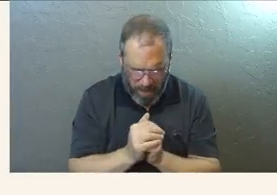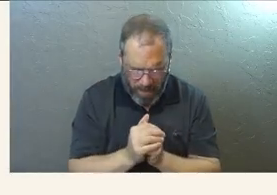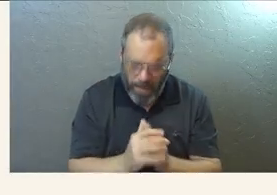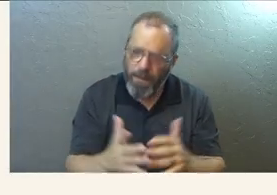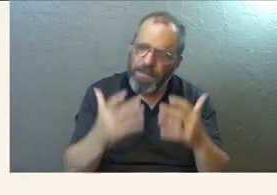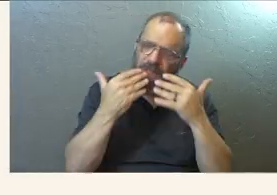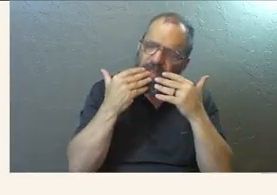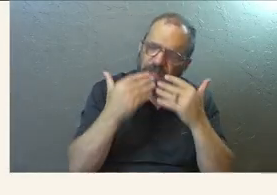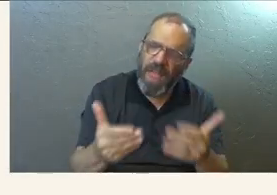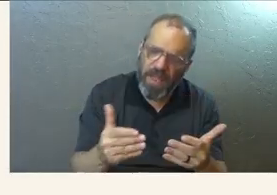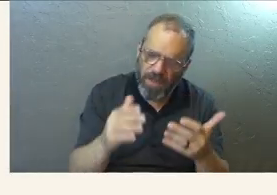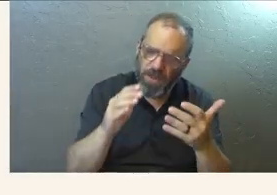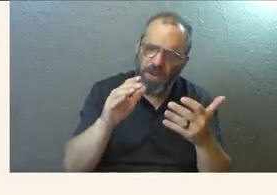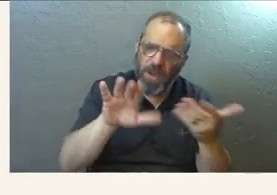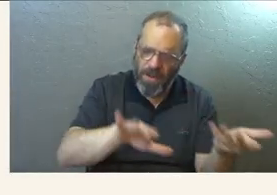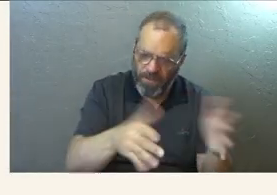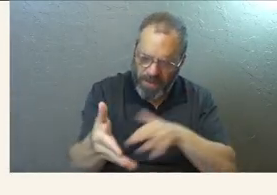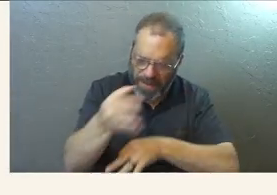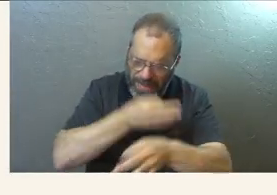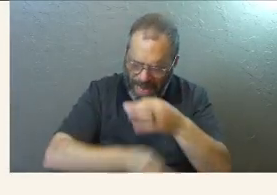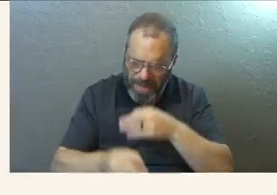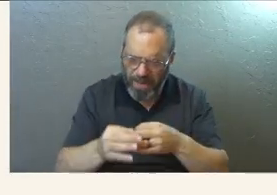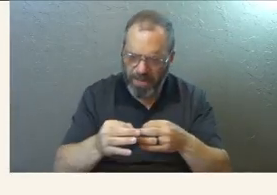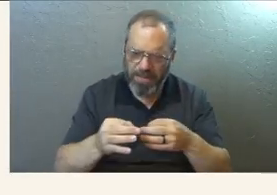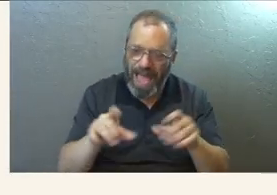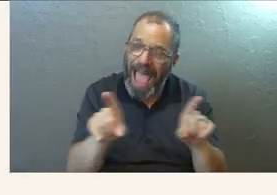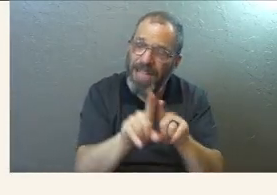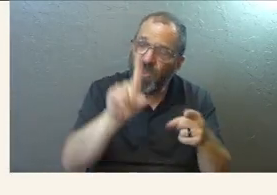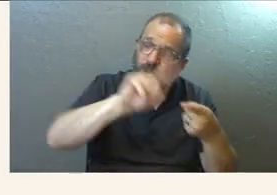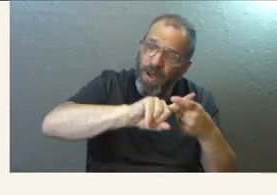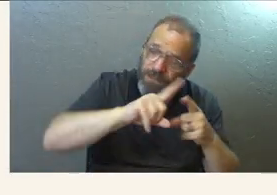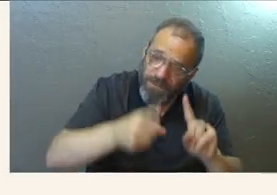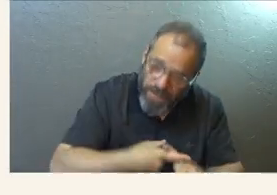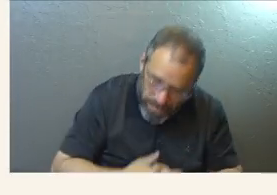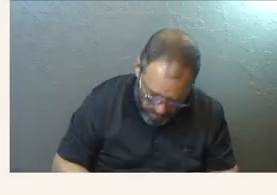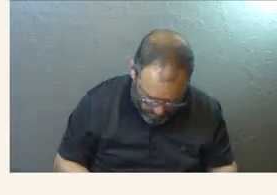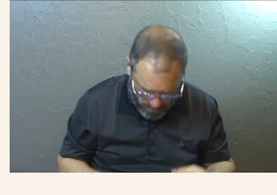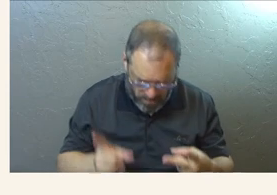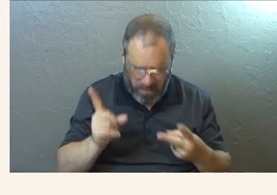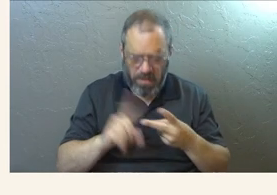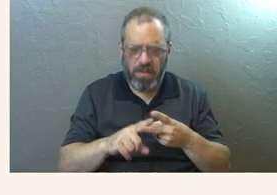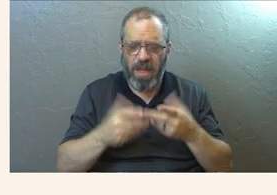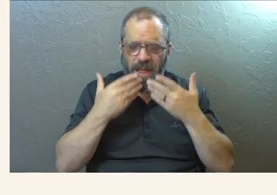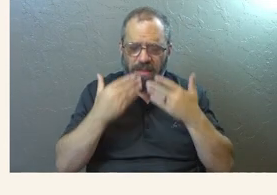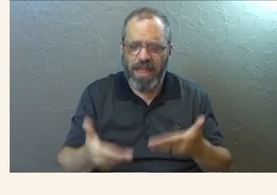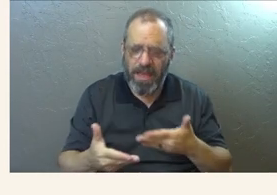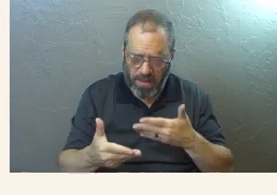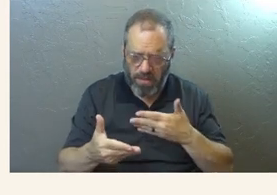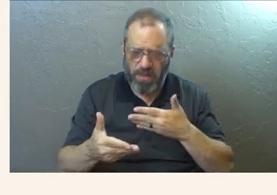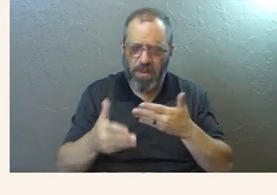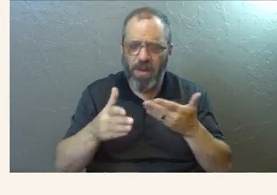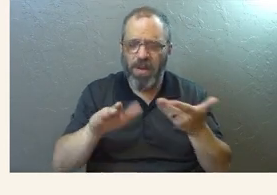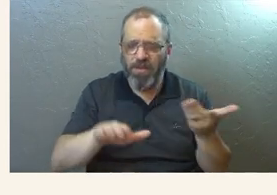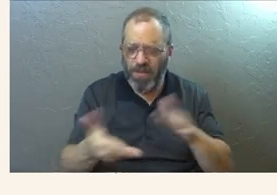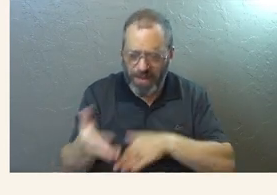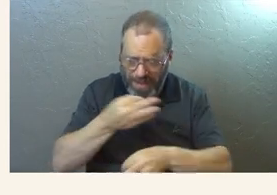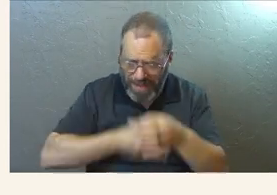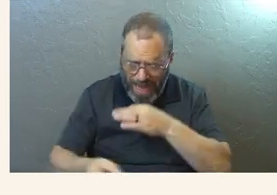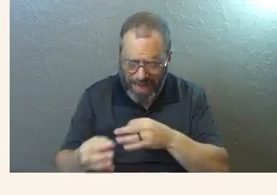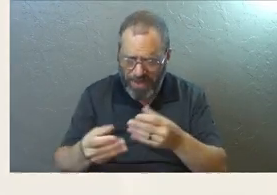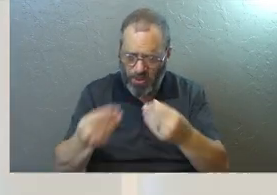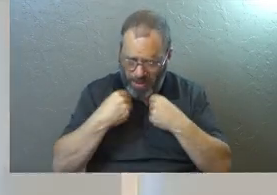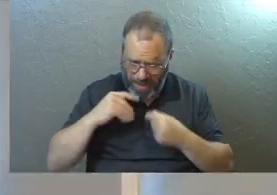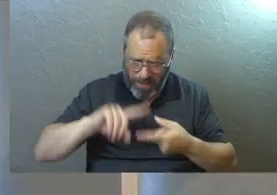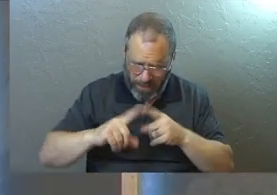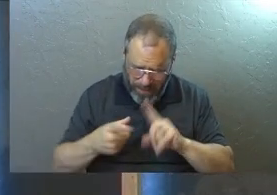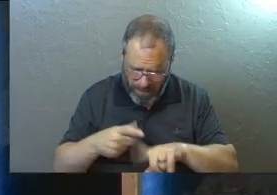Thank you for dying for us as your friends. Thank you for dying for us to restore friendship. God, we give